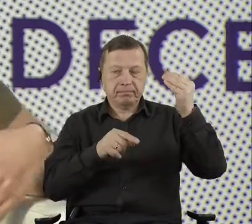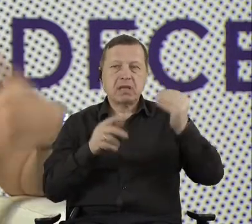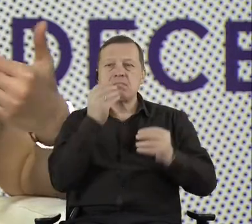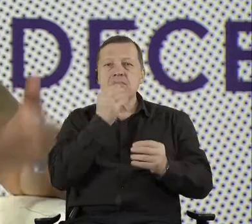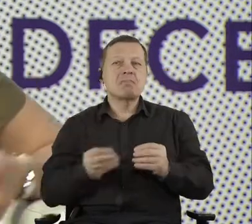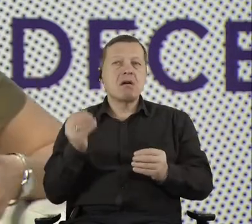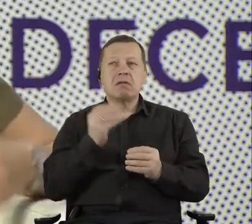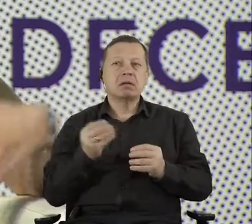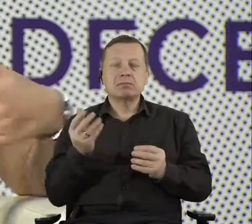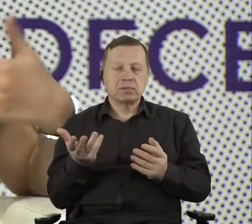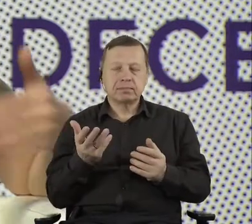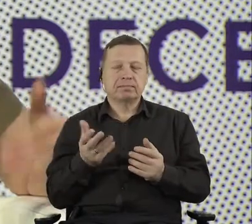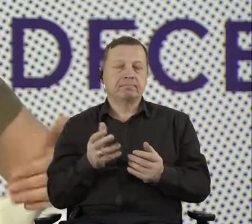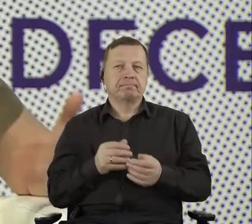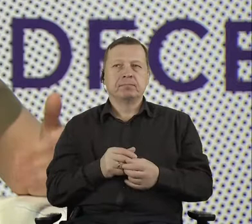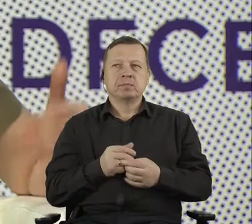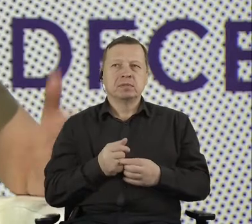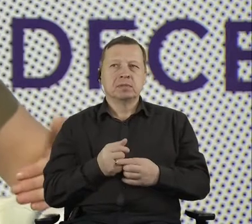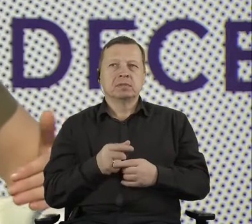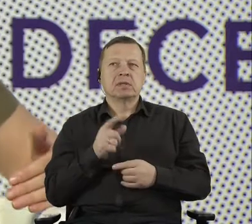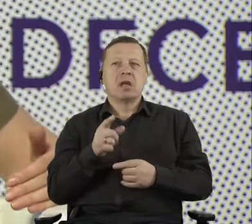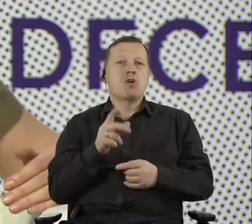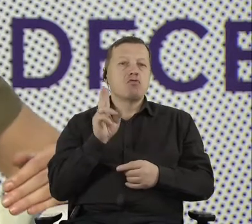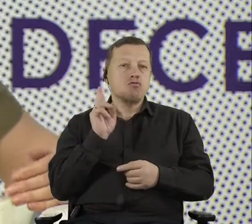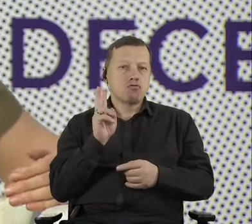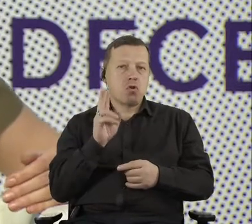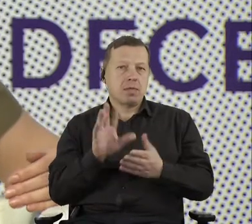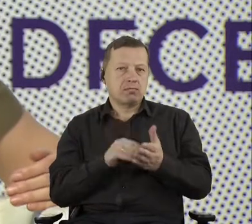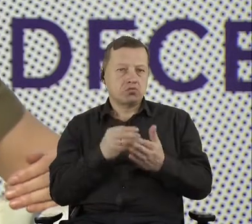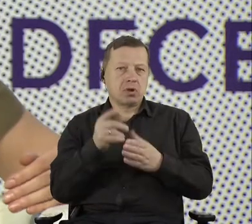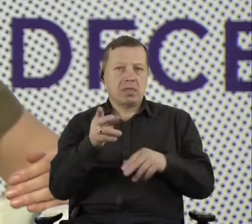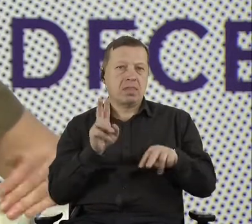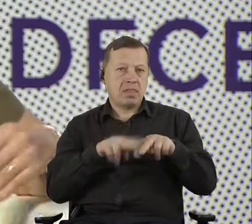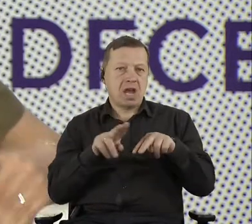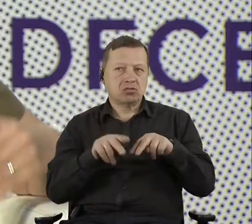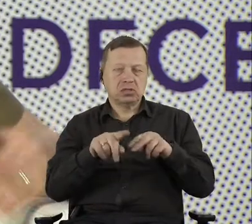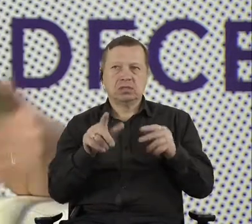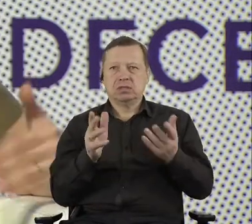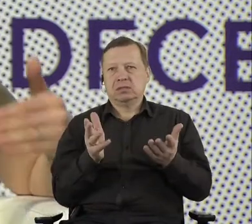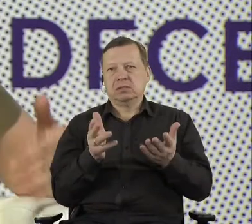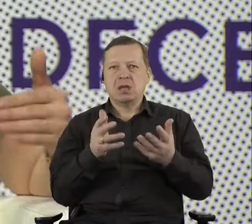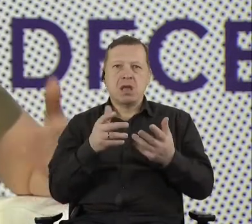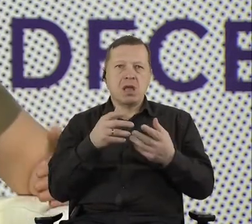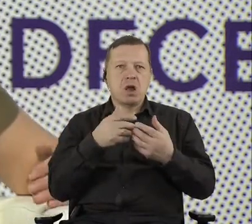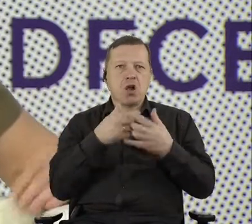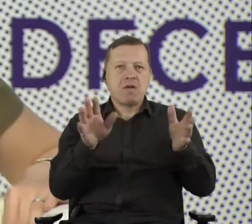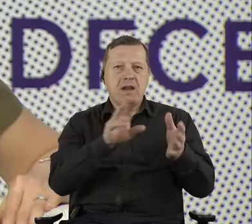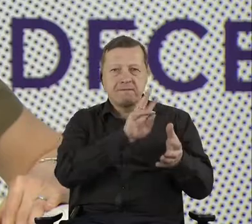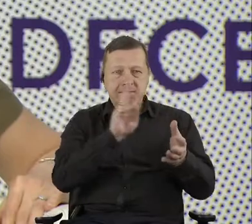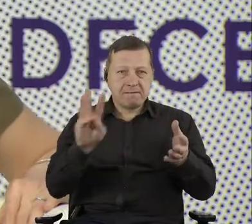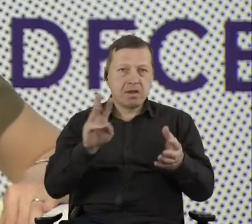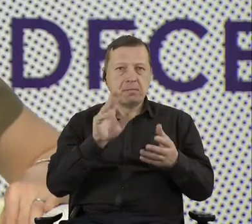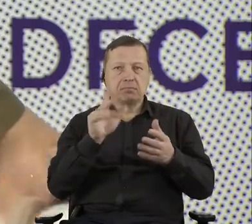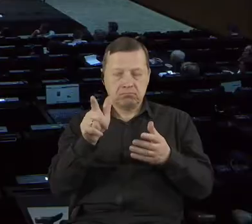like being, having an open, not starting from the, having an open website with all the information there, but also something that is not required by the law.